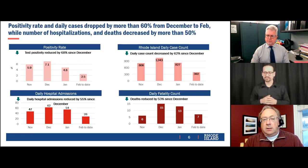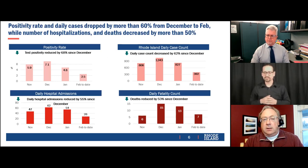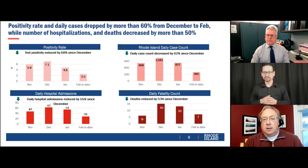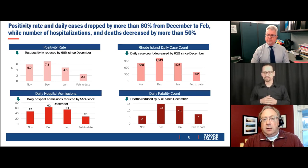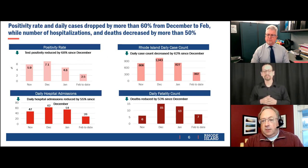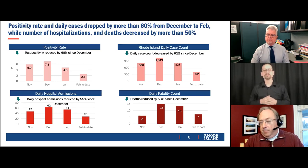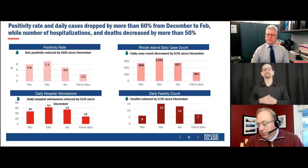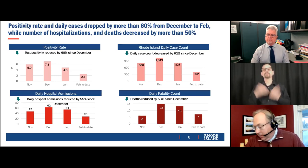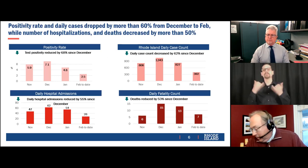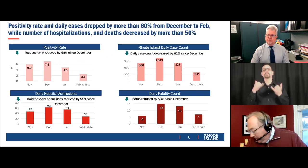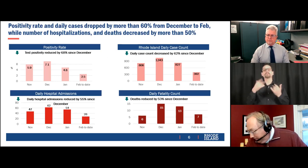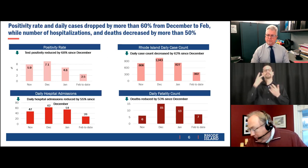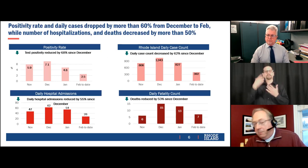Island.